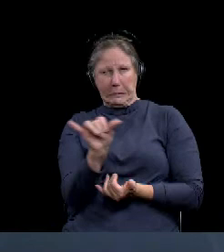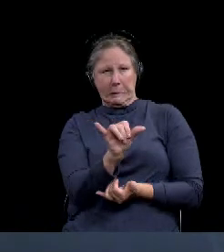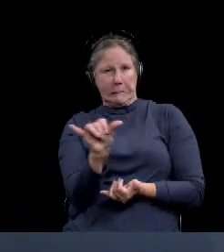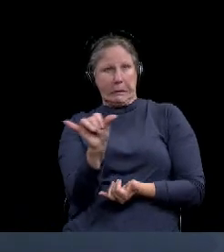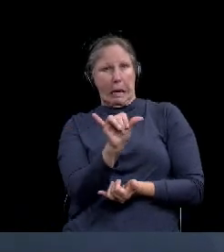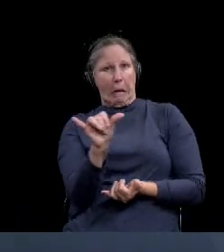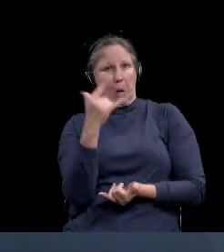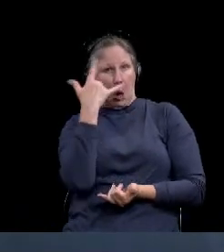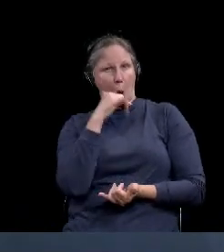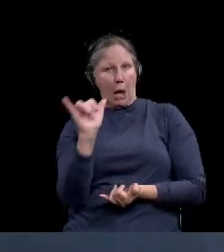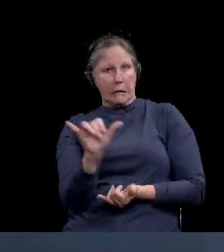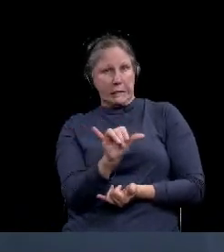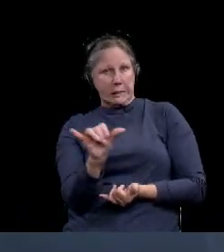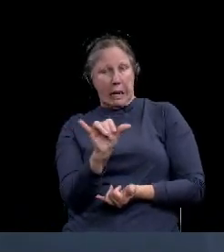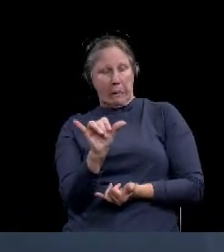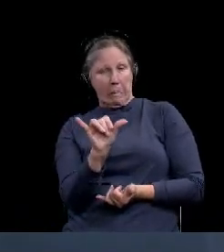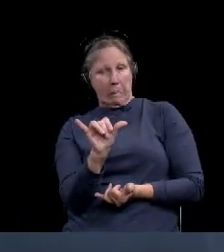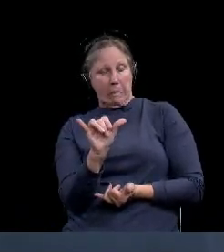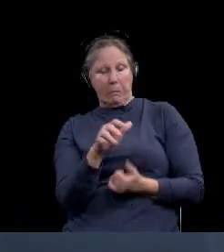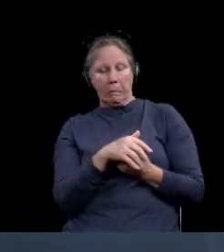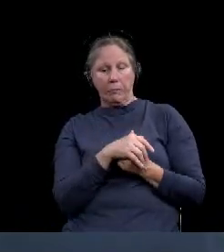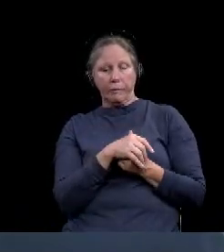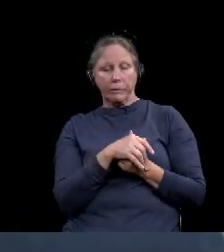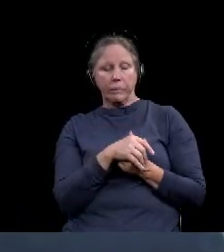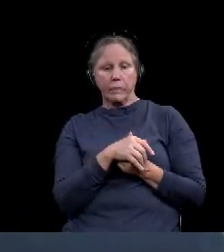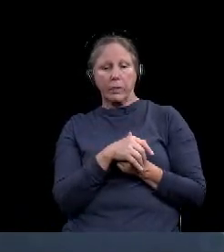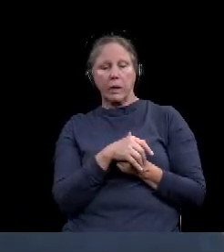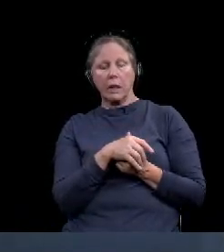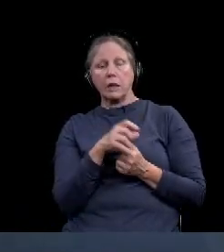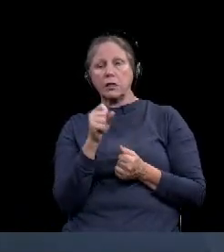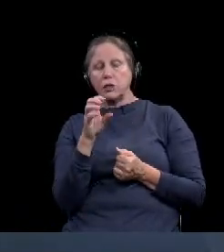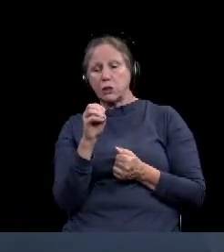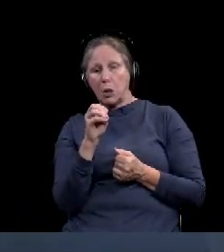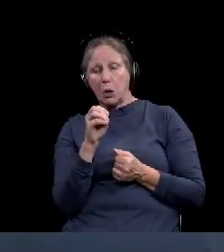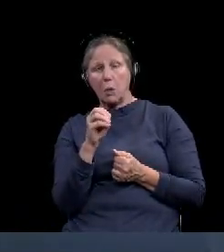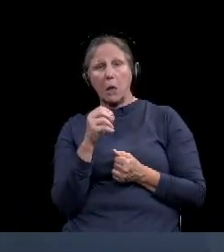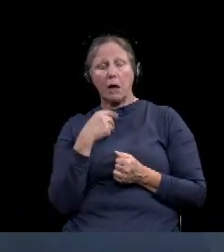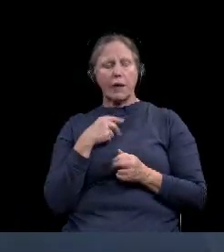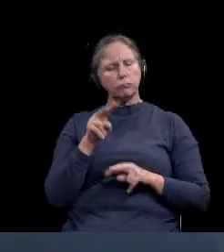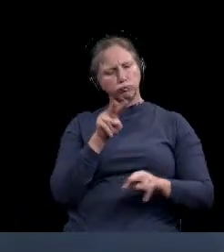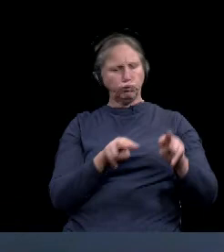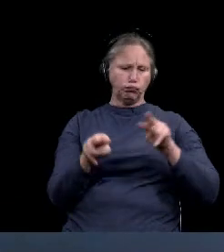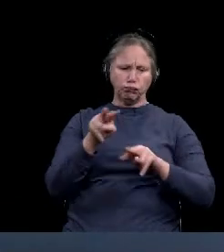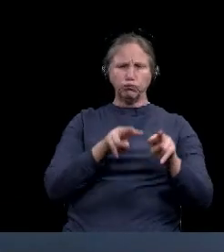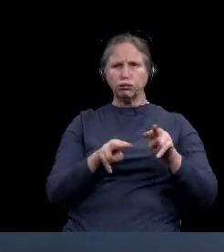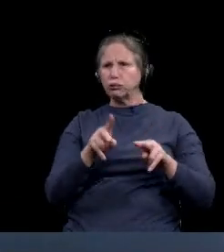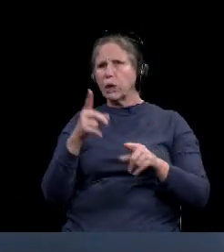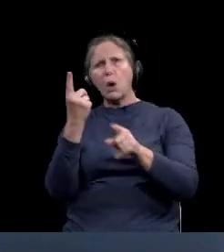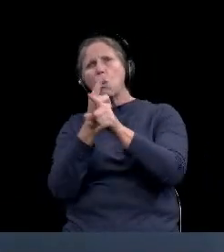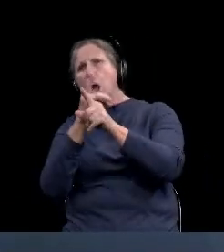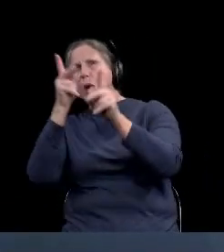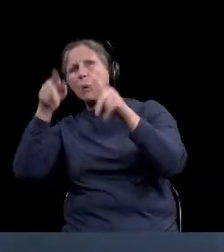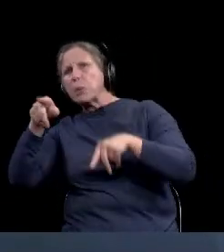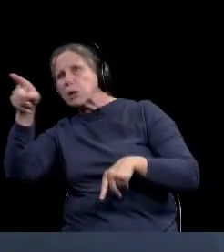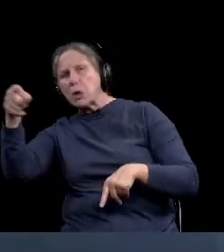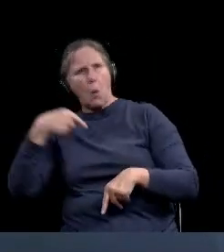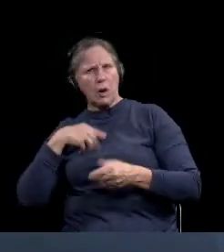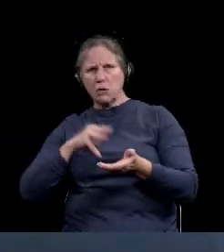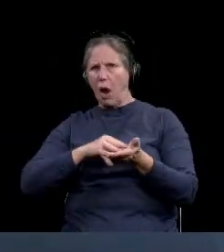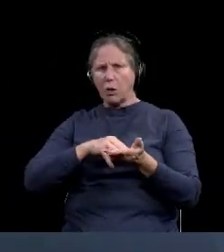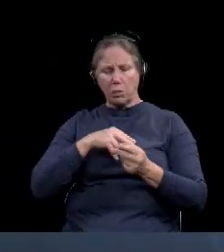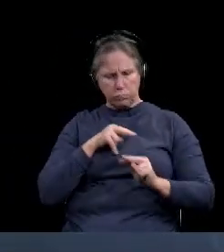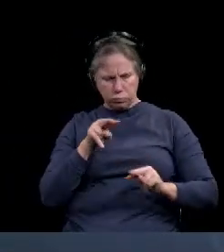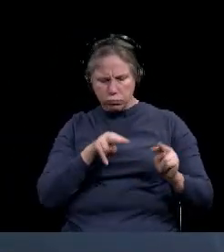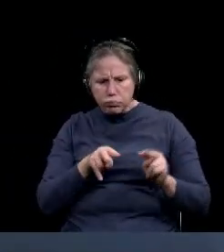the same symptoms. And I don't think that, um, actually any normal citizen or even a, the average doctor can just hear